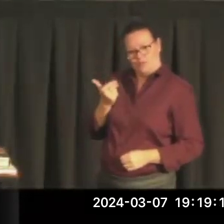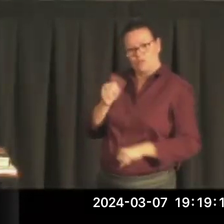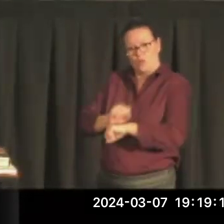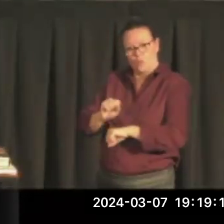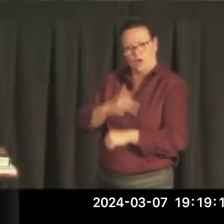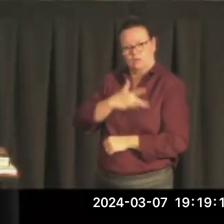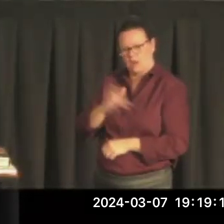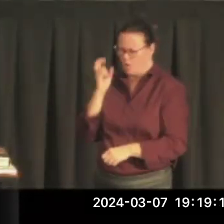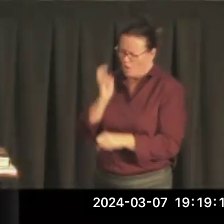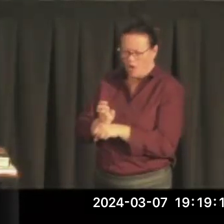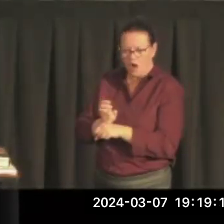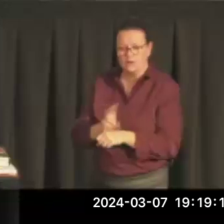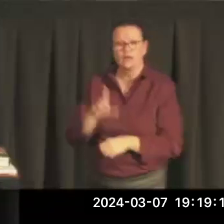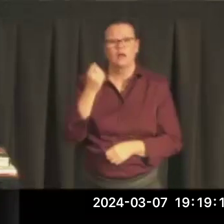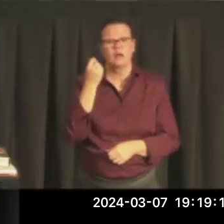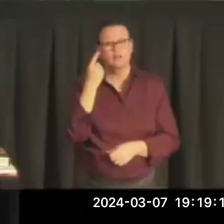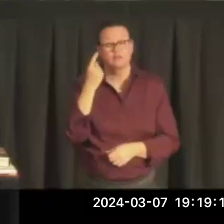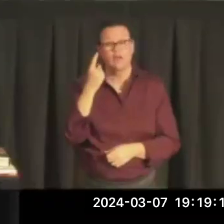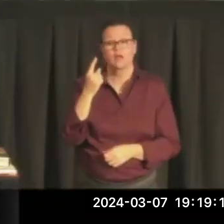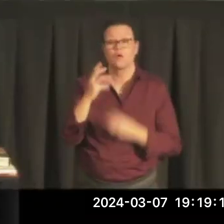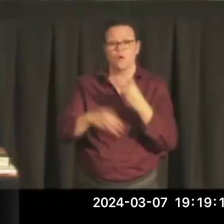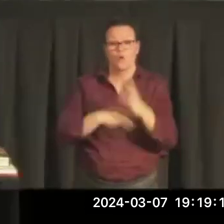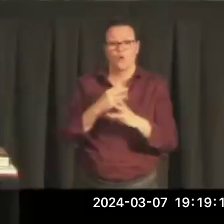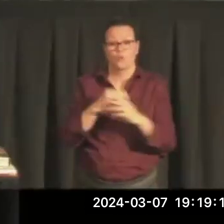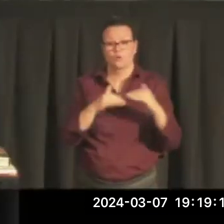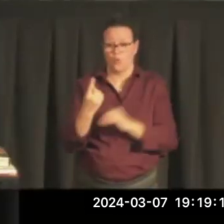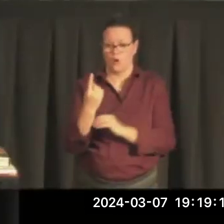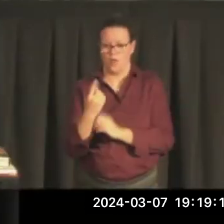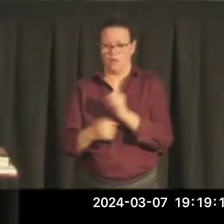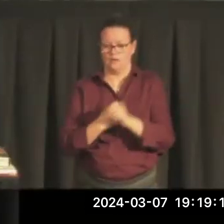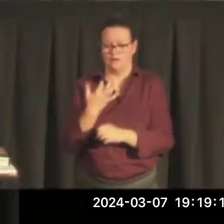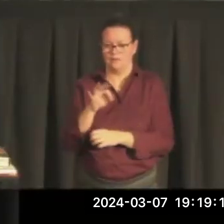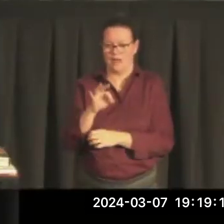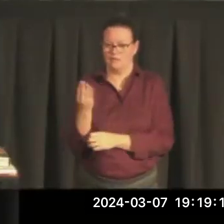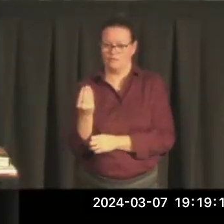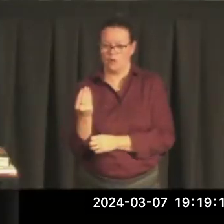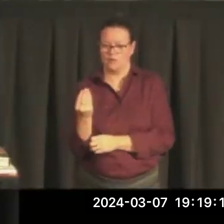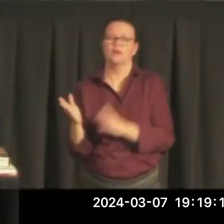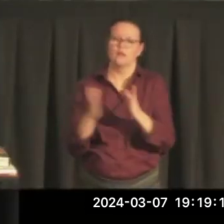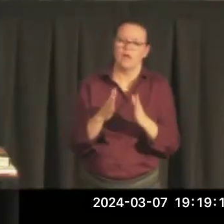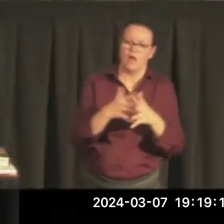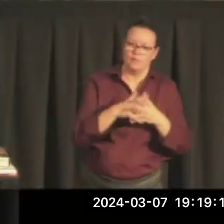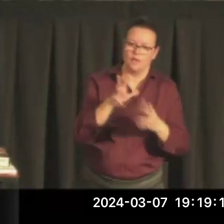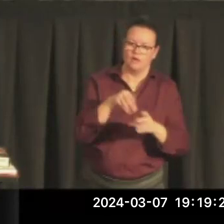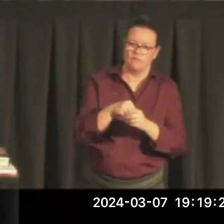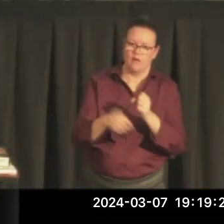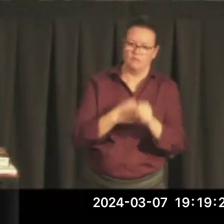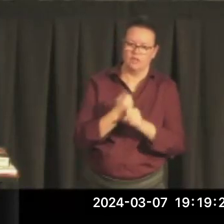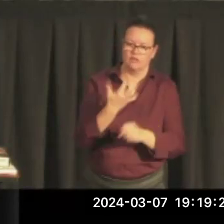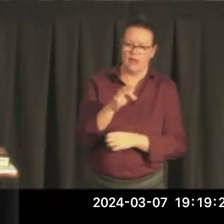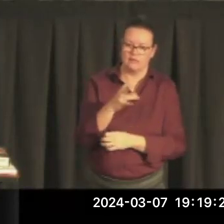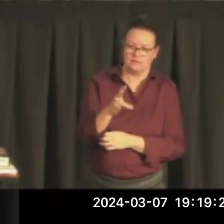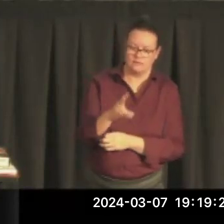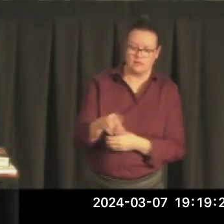First World War broke out in 1914, but America is not involved until 1917. And then he